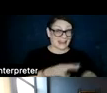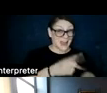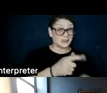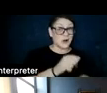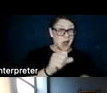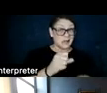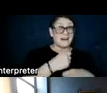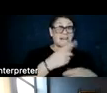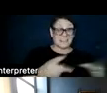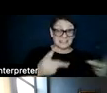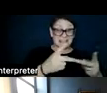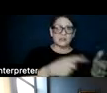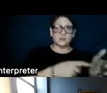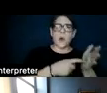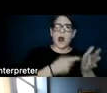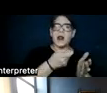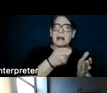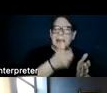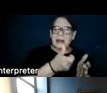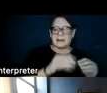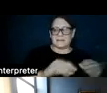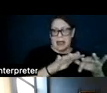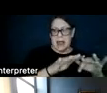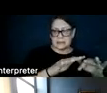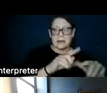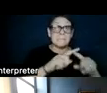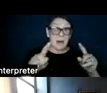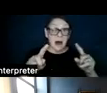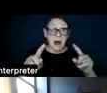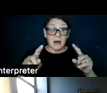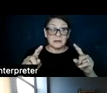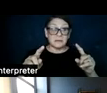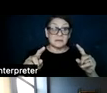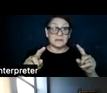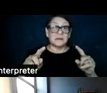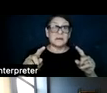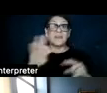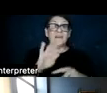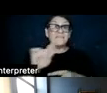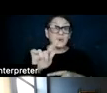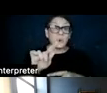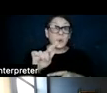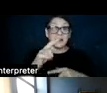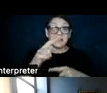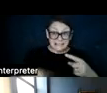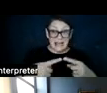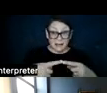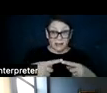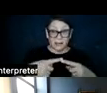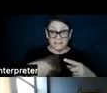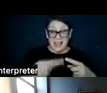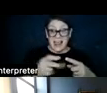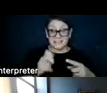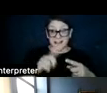facilities require so little land, whereas the fuel phase or the fuel cycle phase of